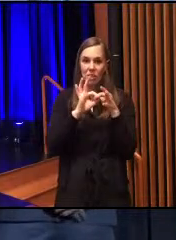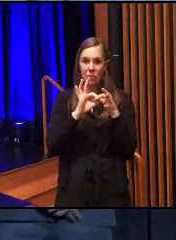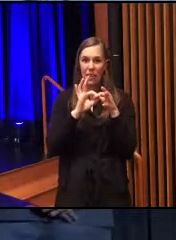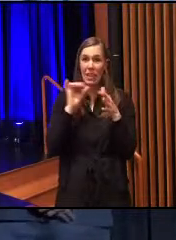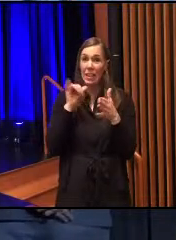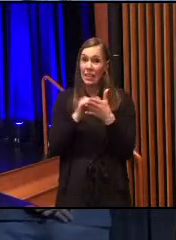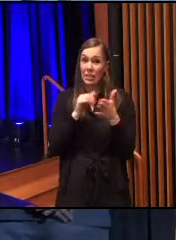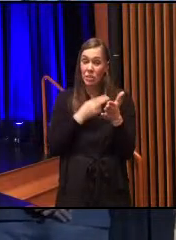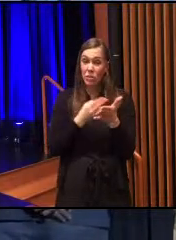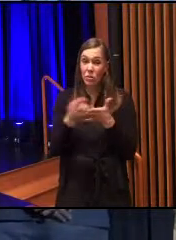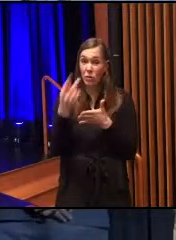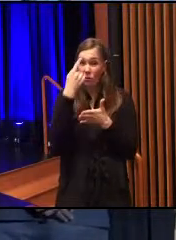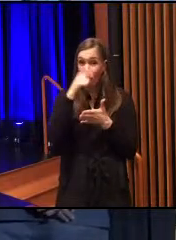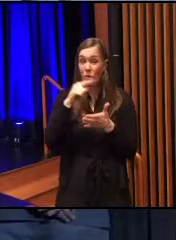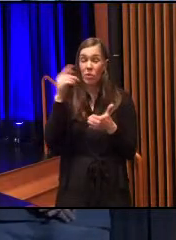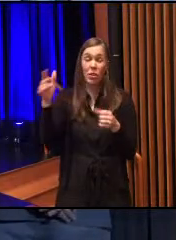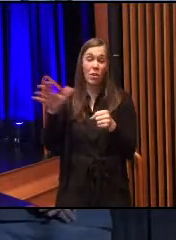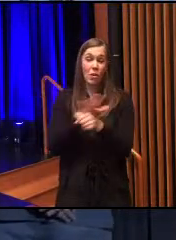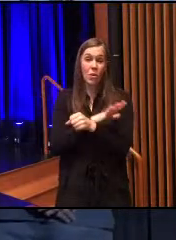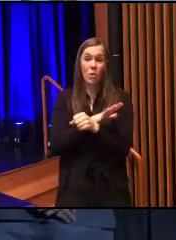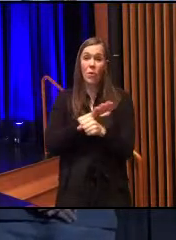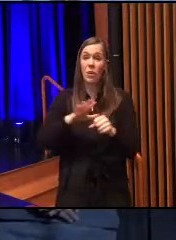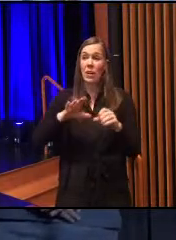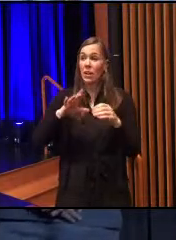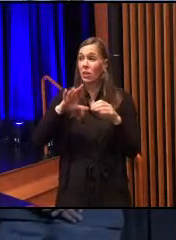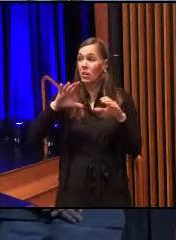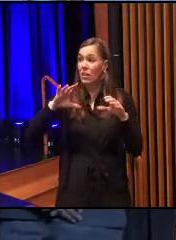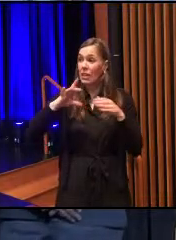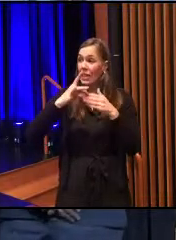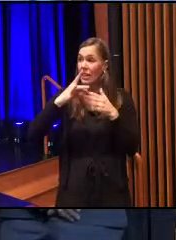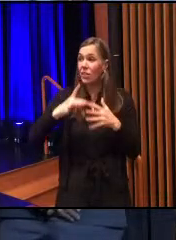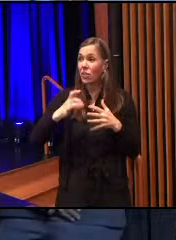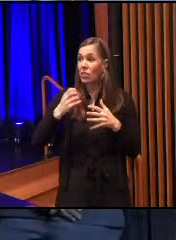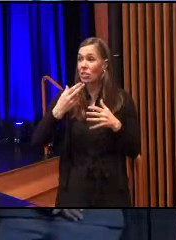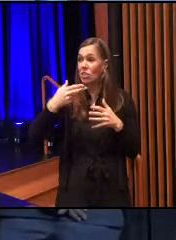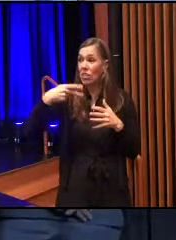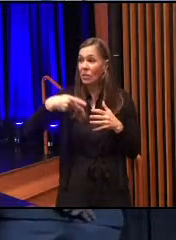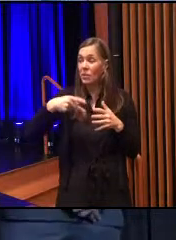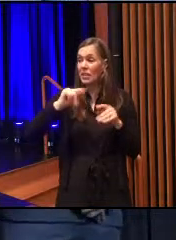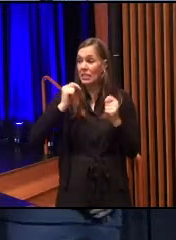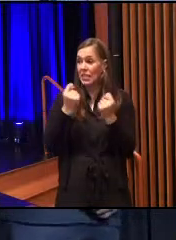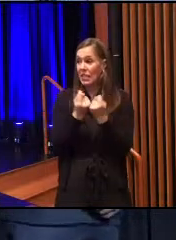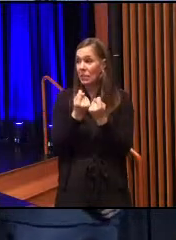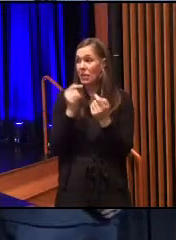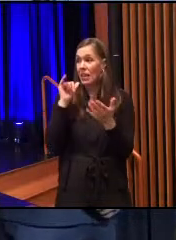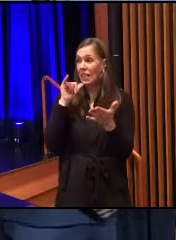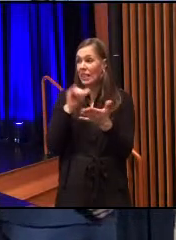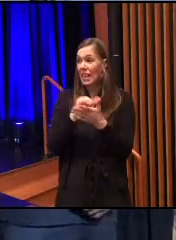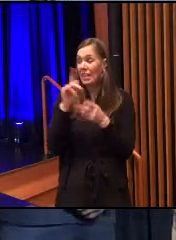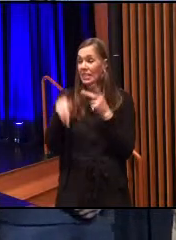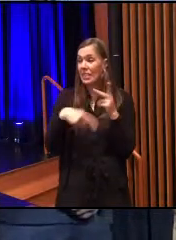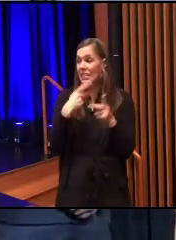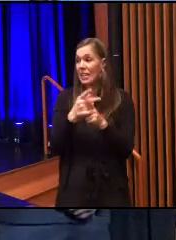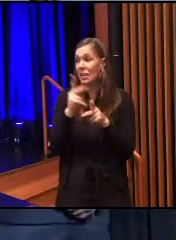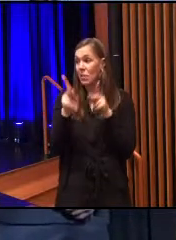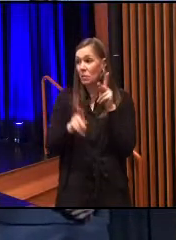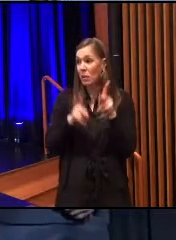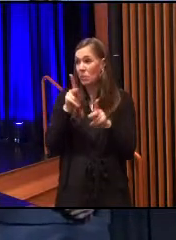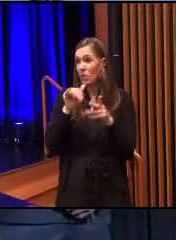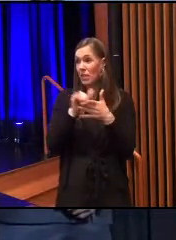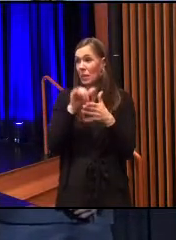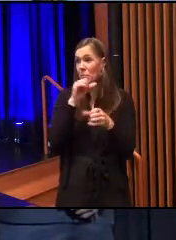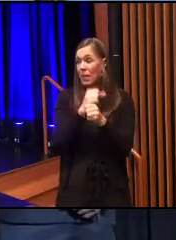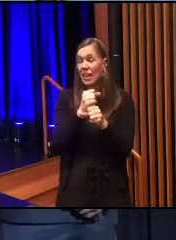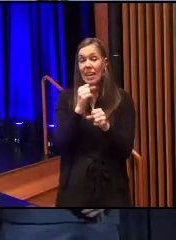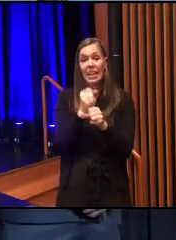And that's true, in fact, of the entire executive leadership team. And those are the sorts of people that